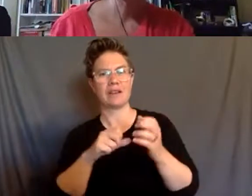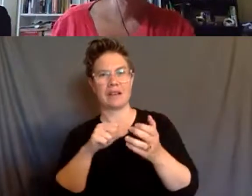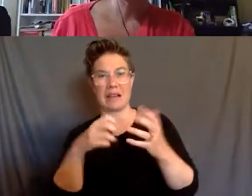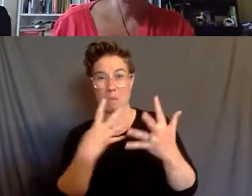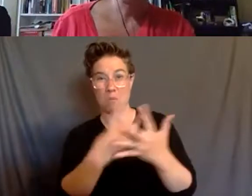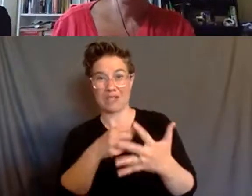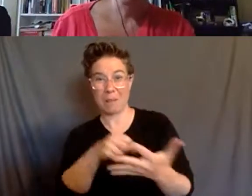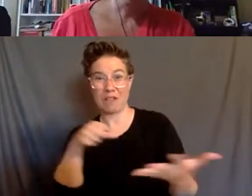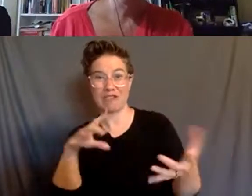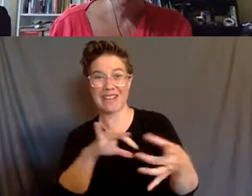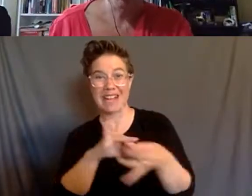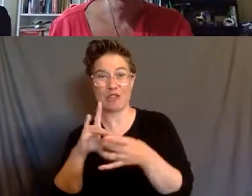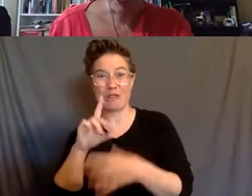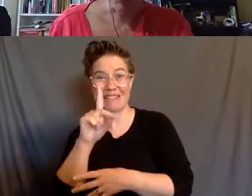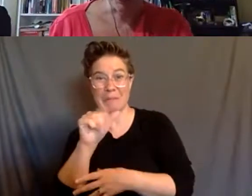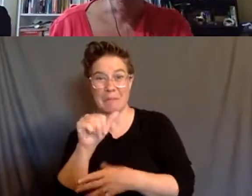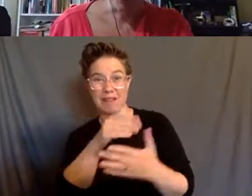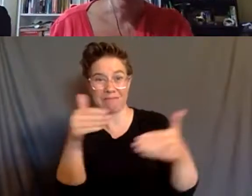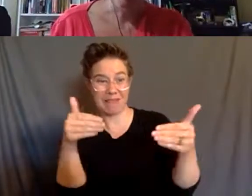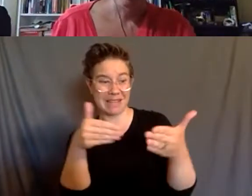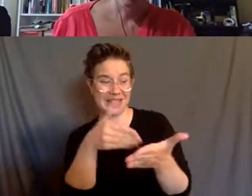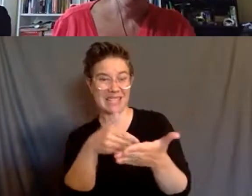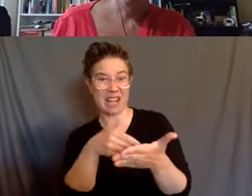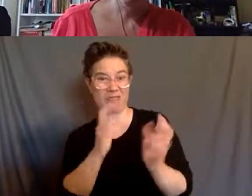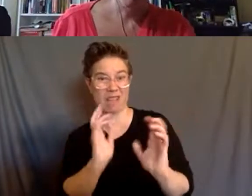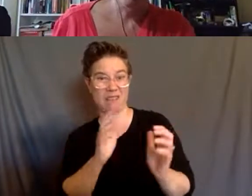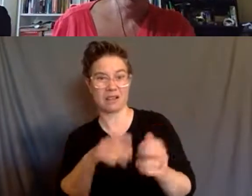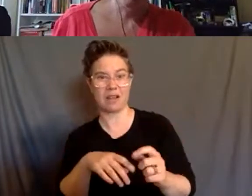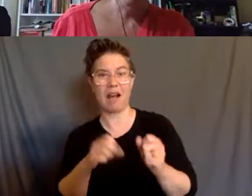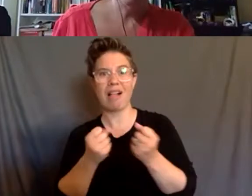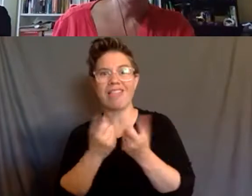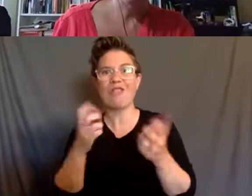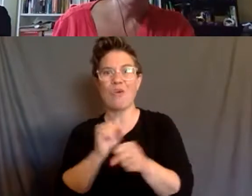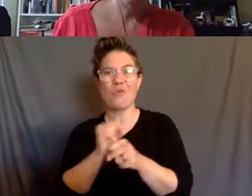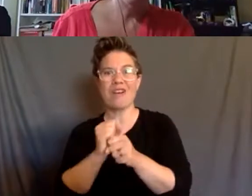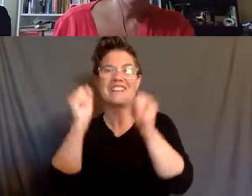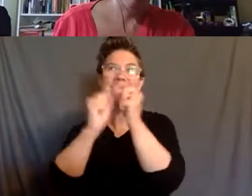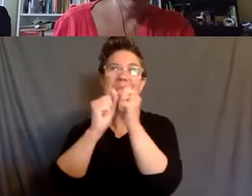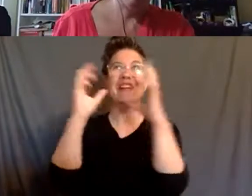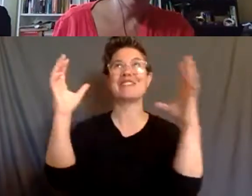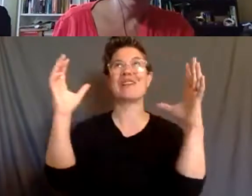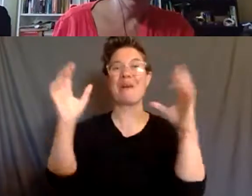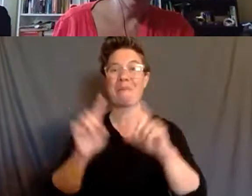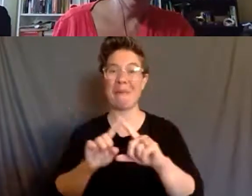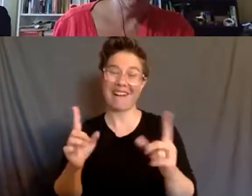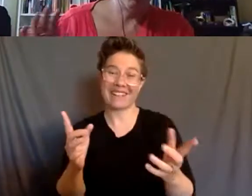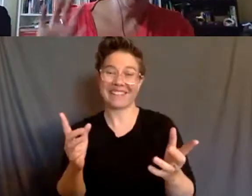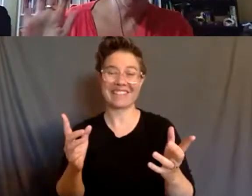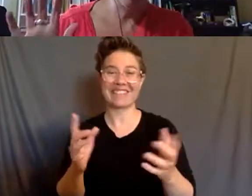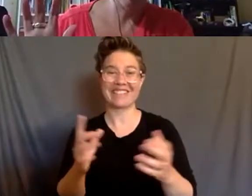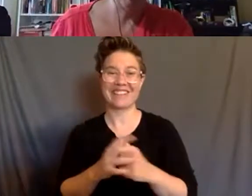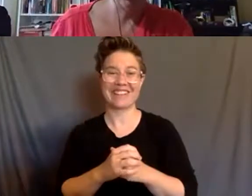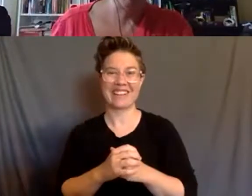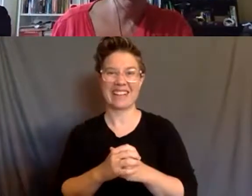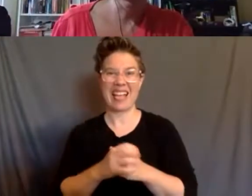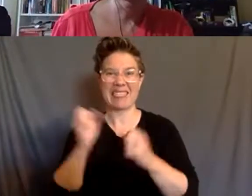So a lot of the work is imaginary, but only in the sense that it kind of pushes